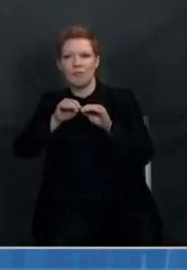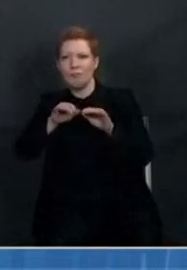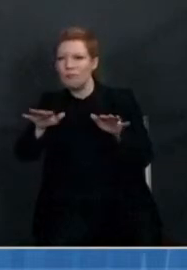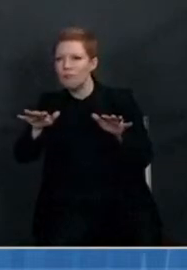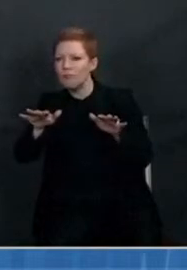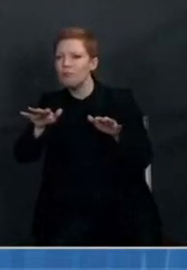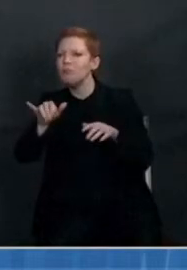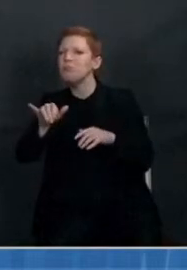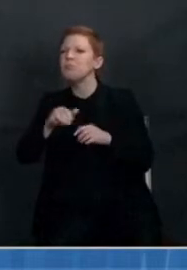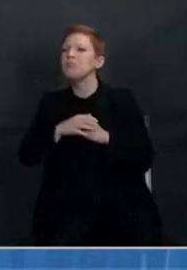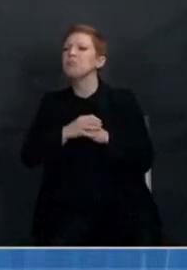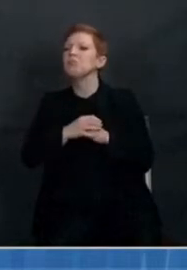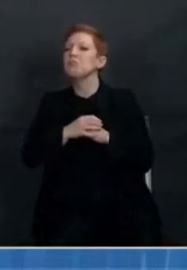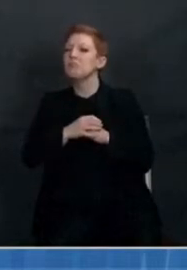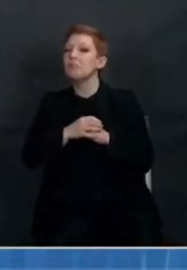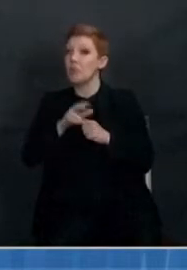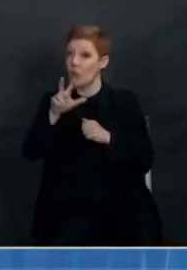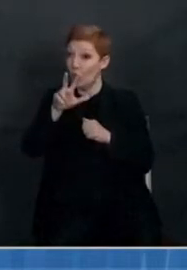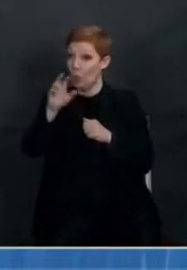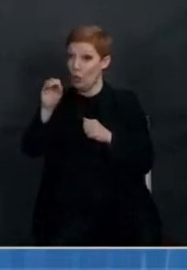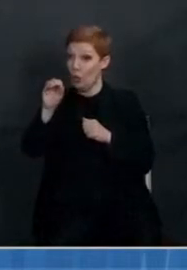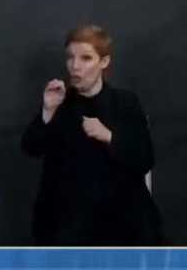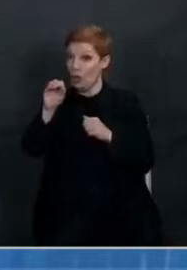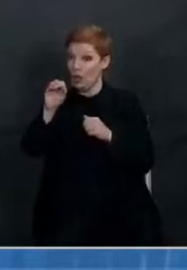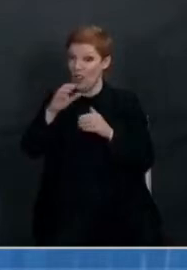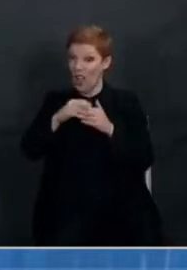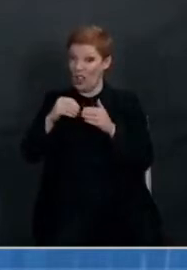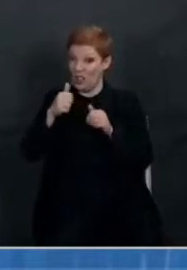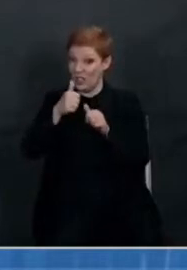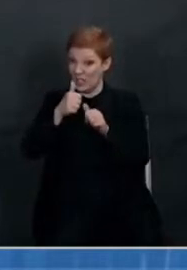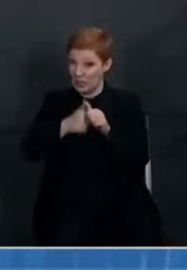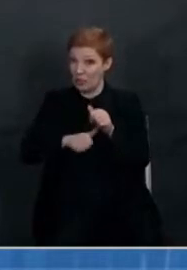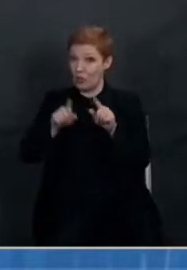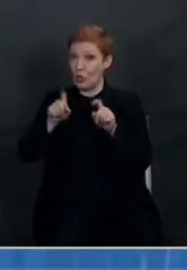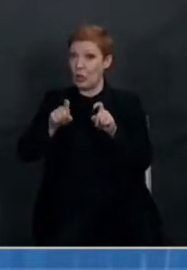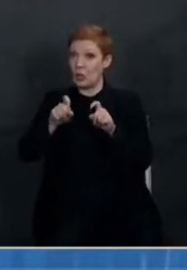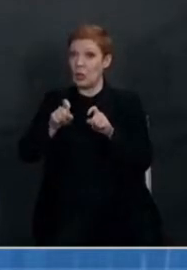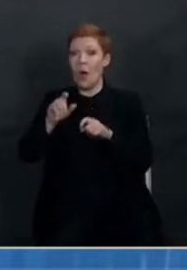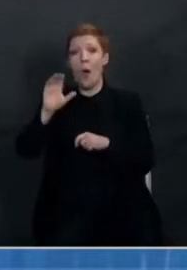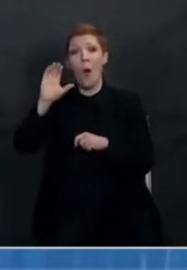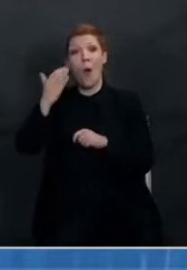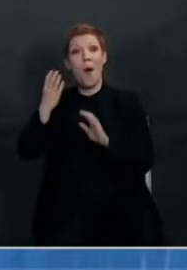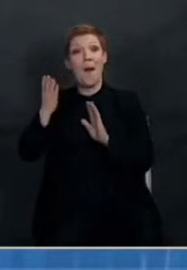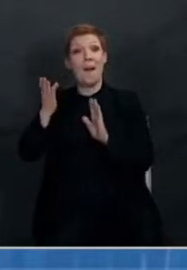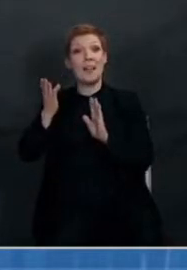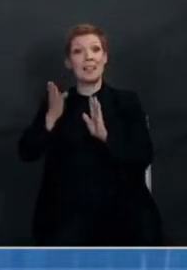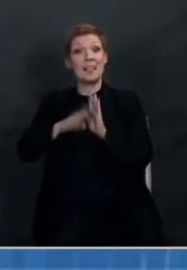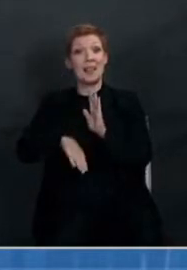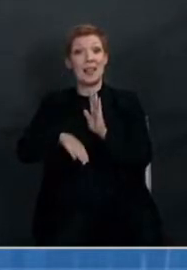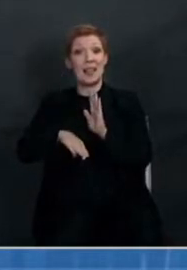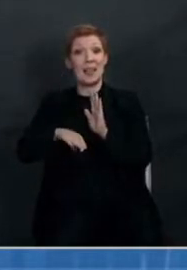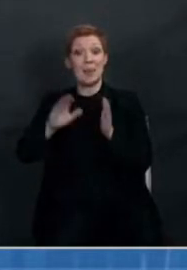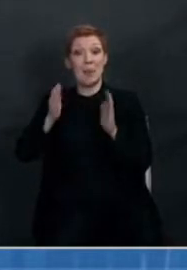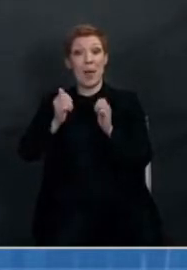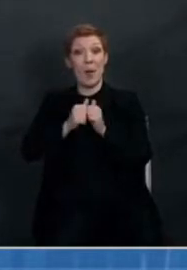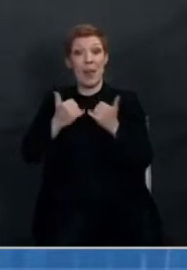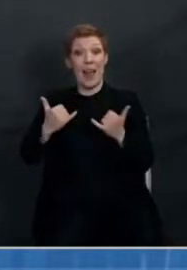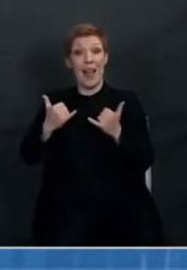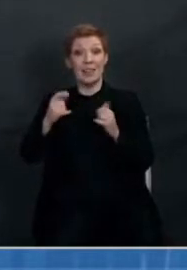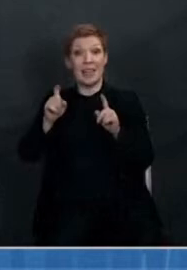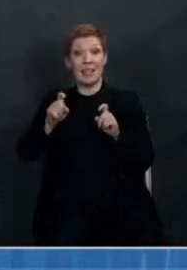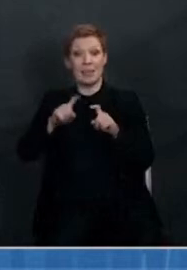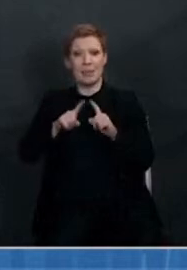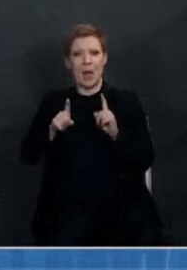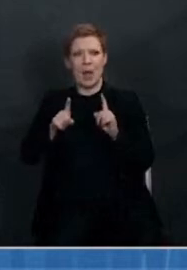at $30 a pop. That sounds cheap compared to the tests that are available now, but it's also a lot of